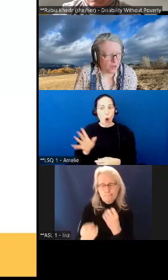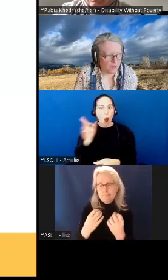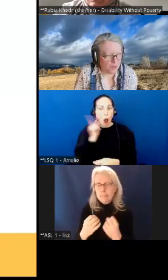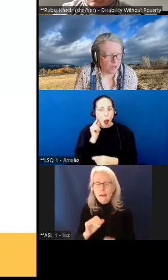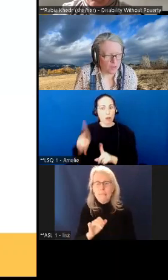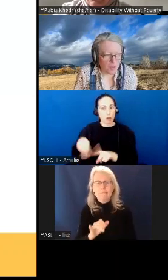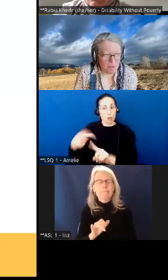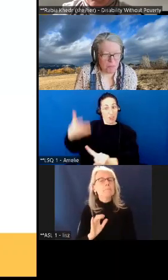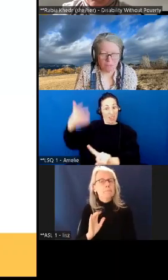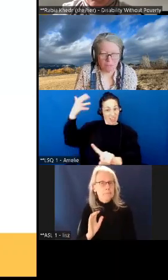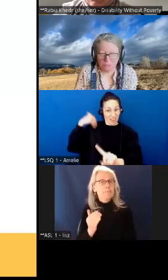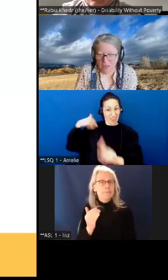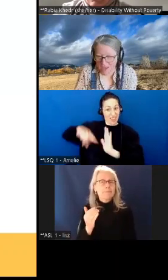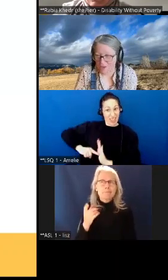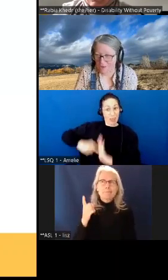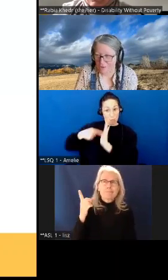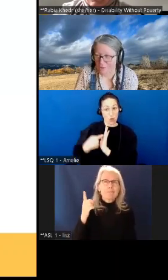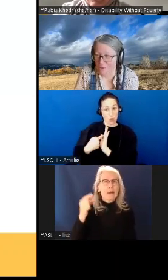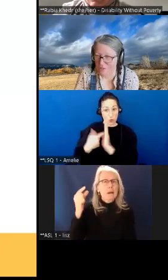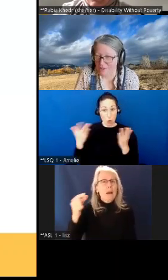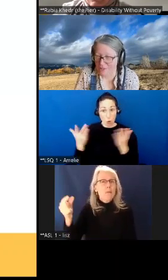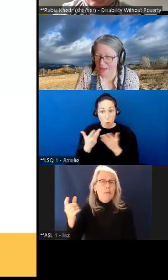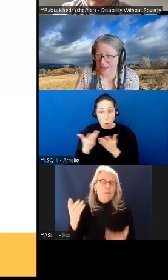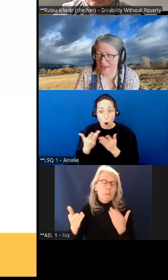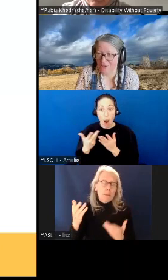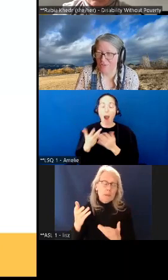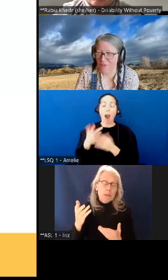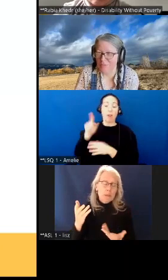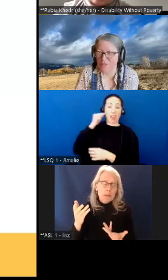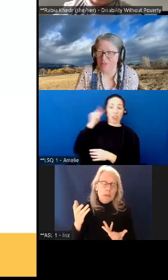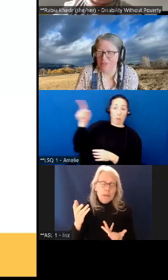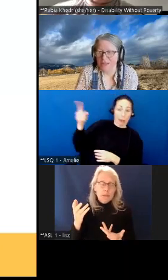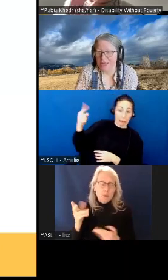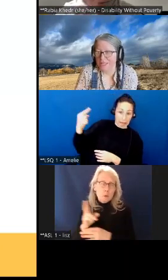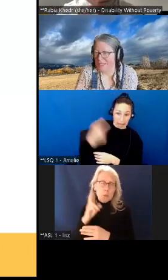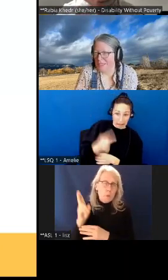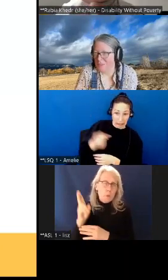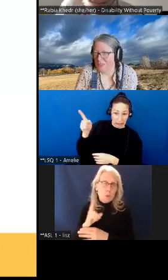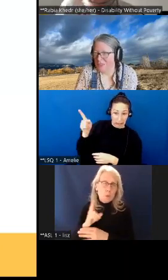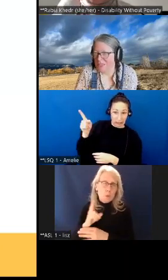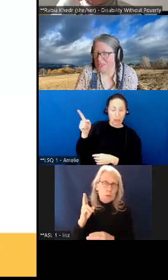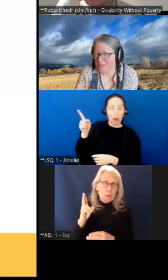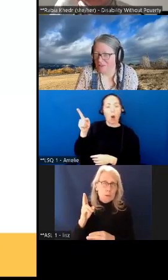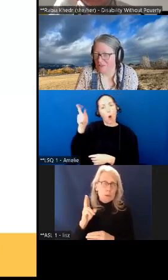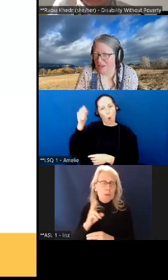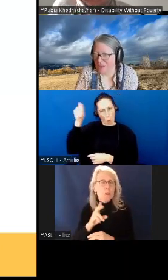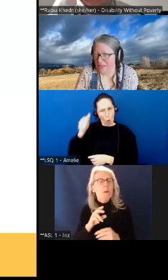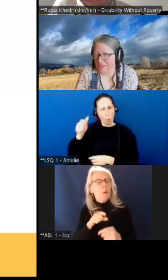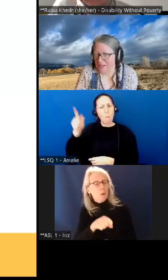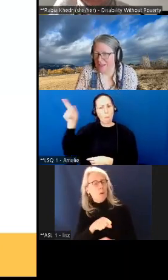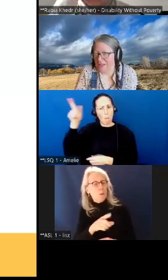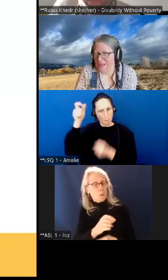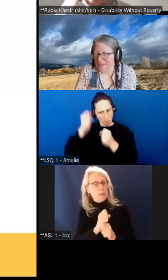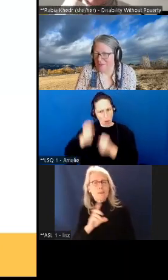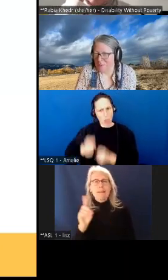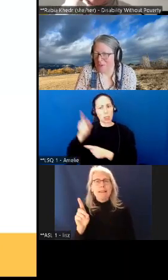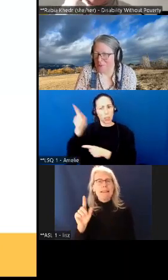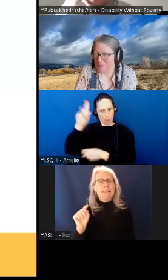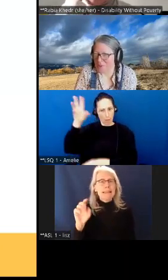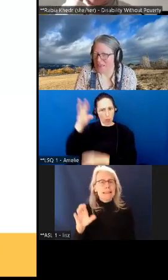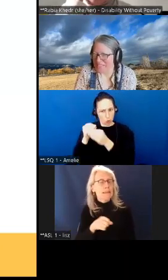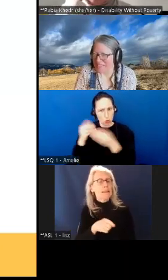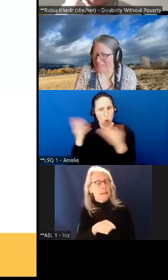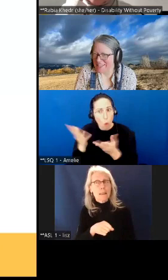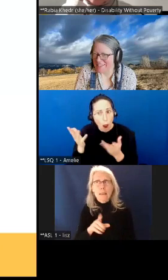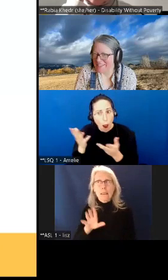that the government may use as their entry point is the disability tax credit and and